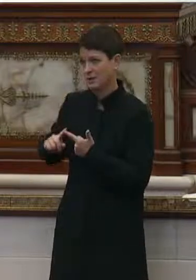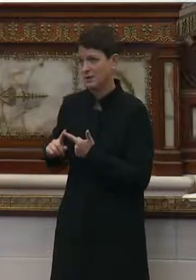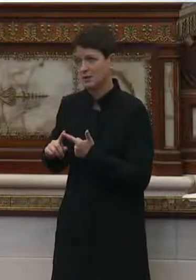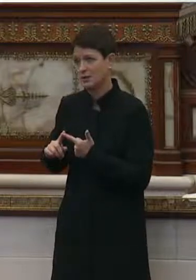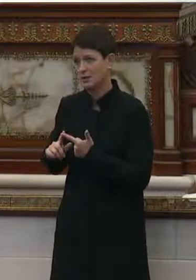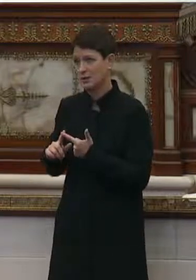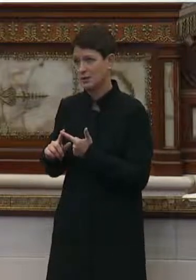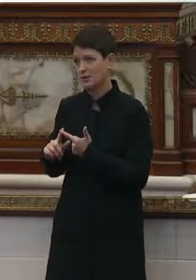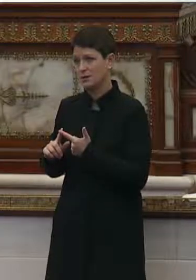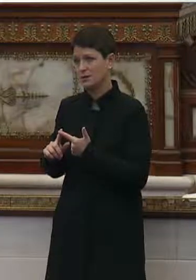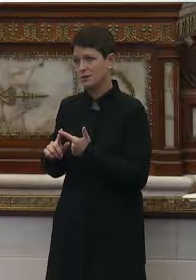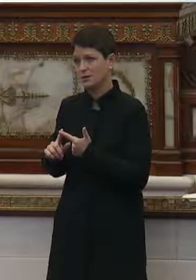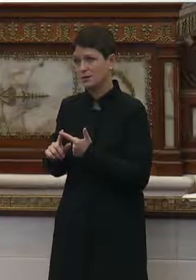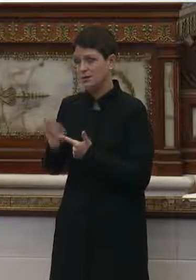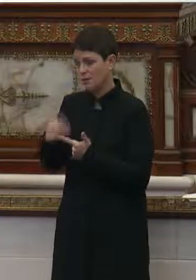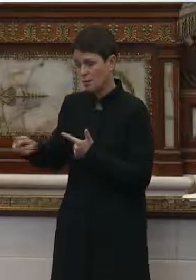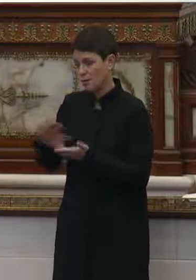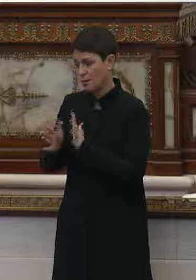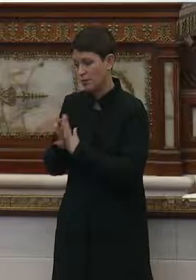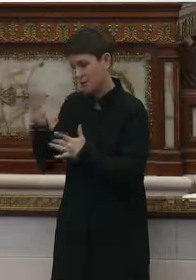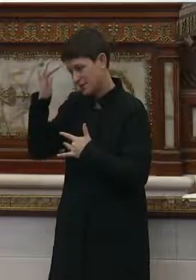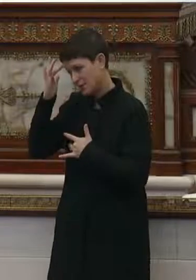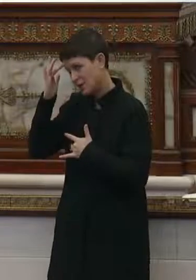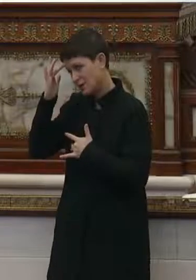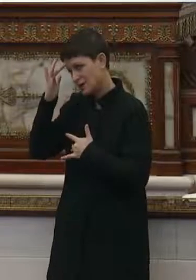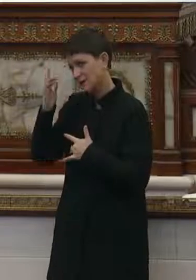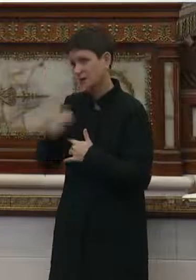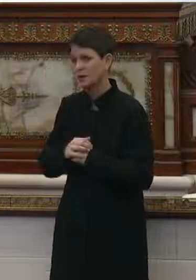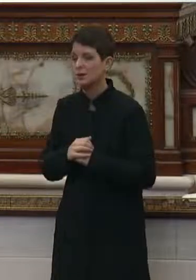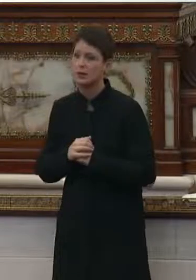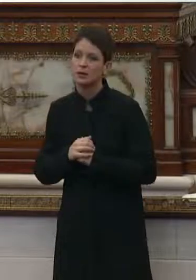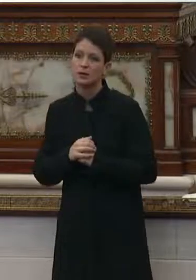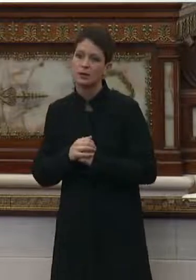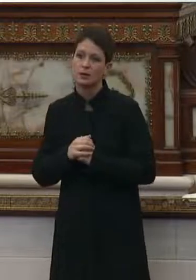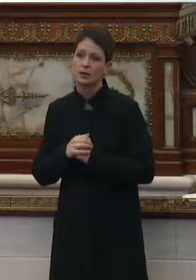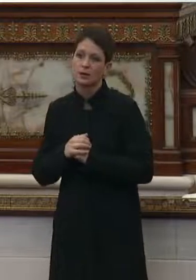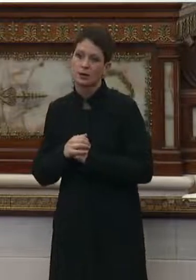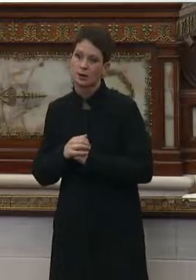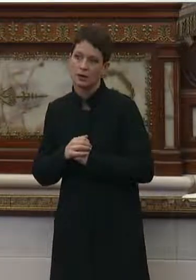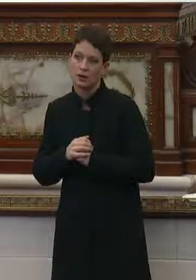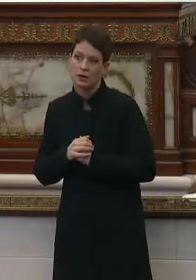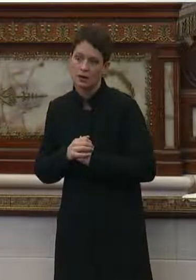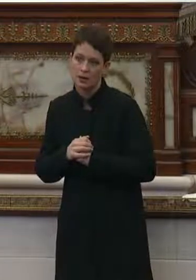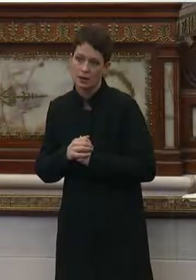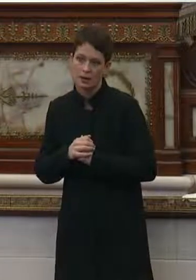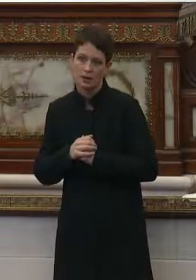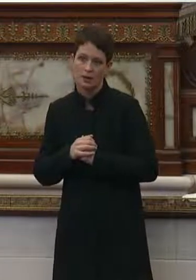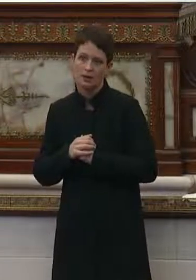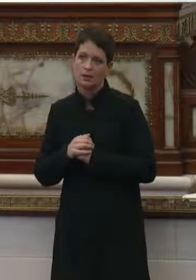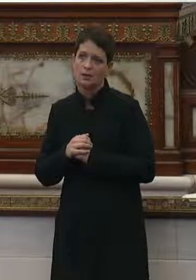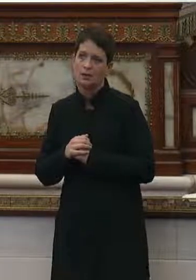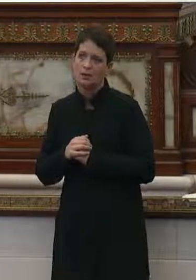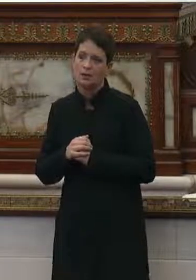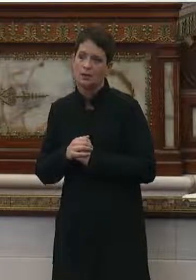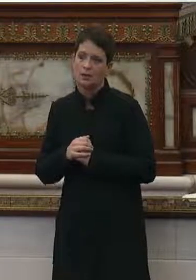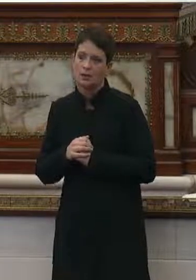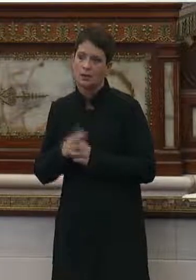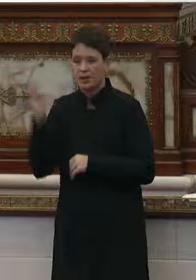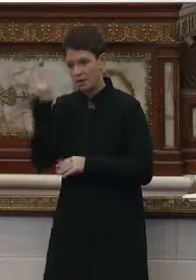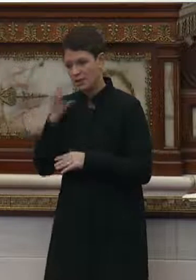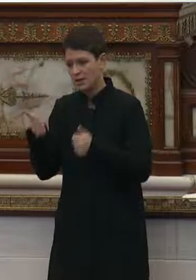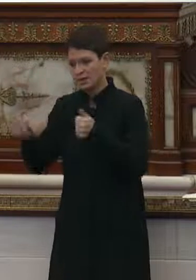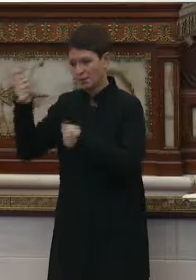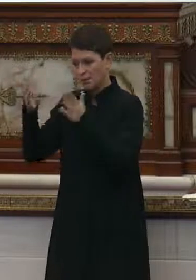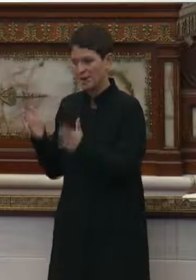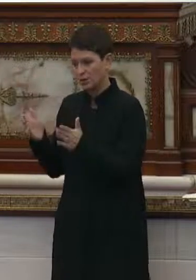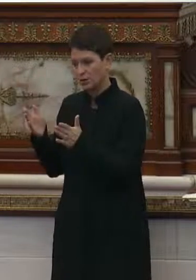Secondly, some of them were getting sick and were bringing that to the attention of management